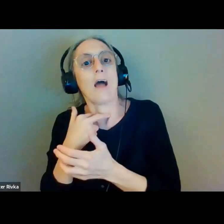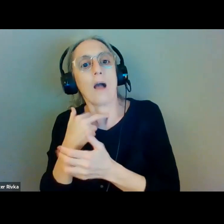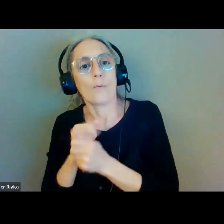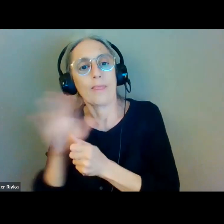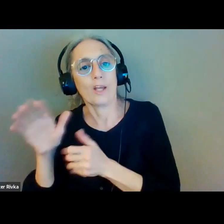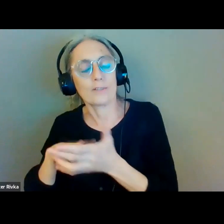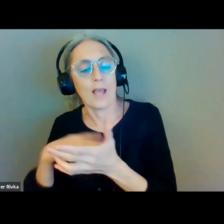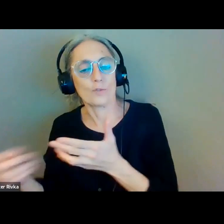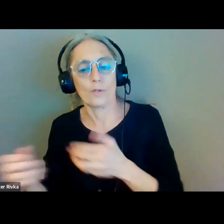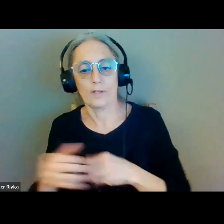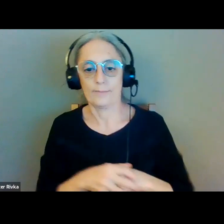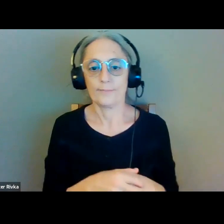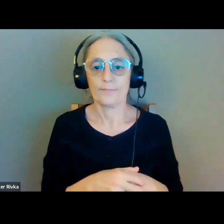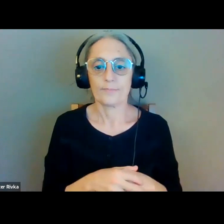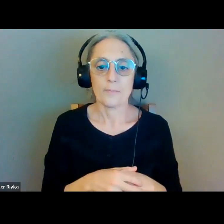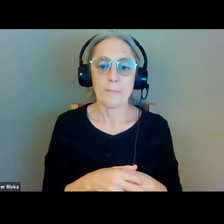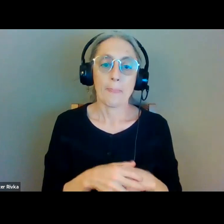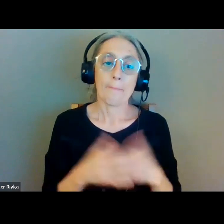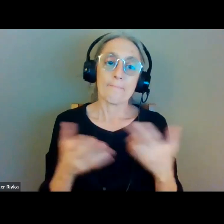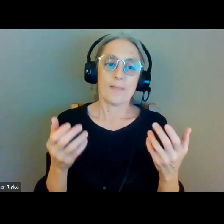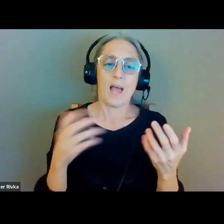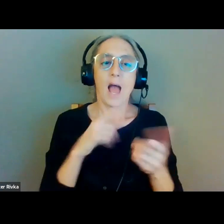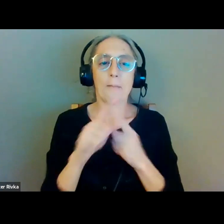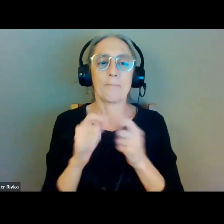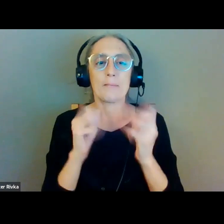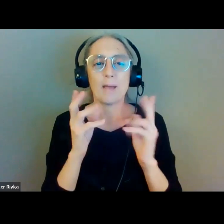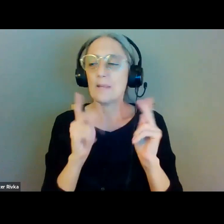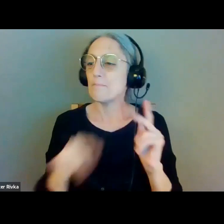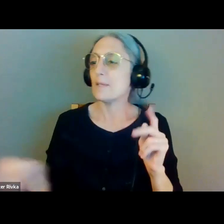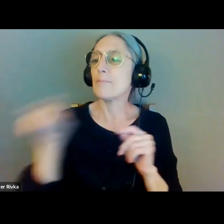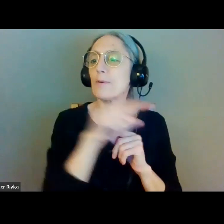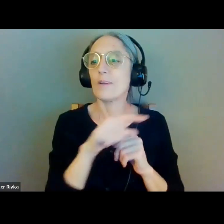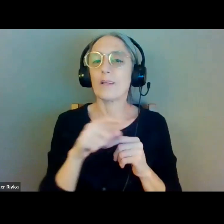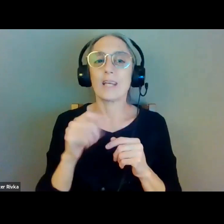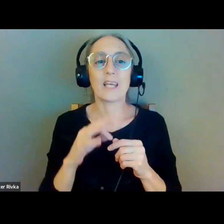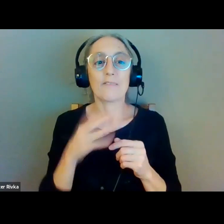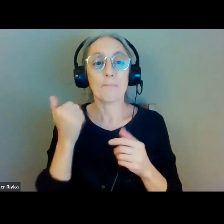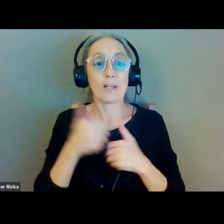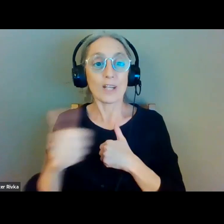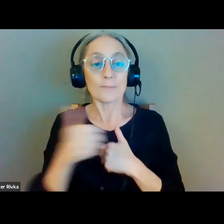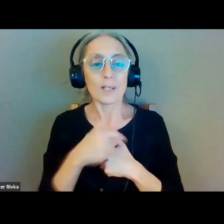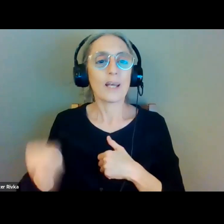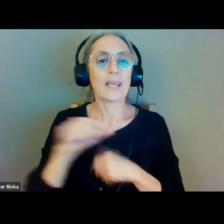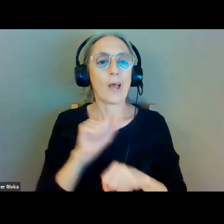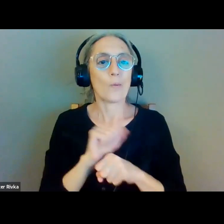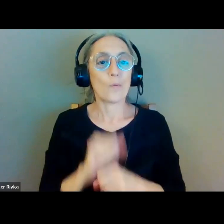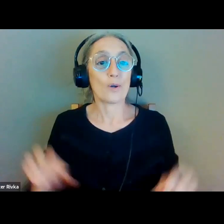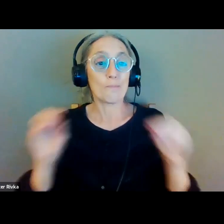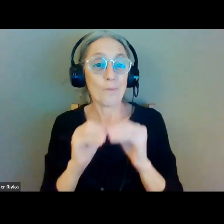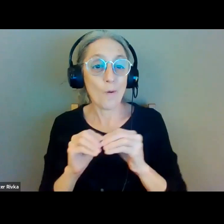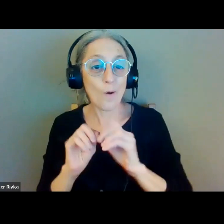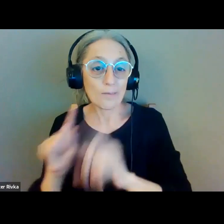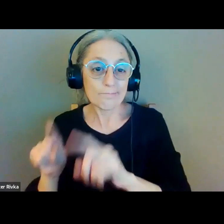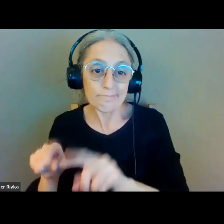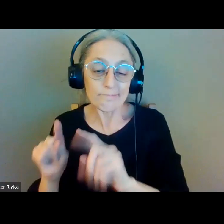and there's a lot of people like me out there that either could be working more than they are and we don't have to spend the money on